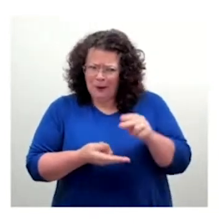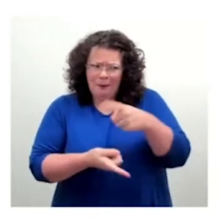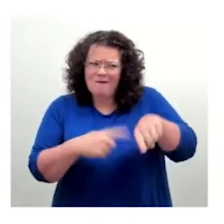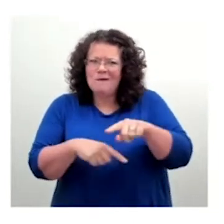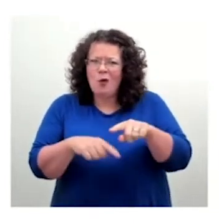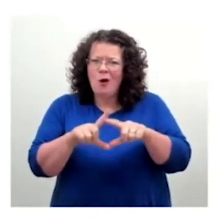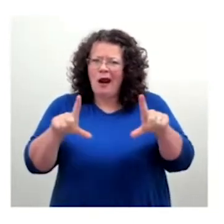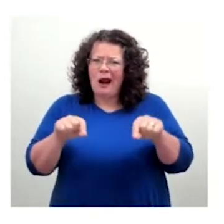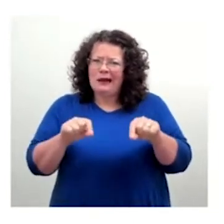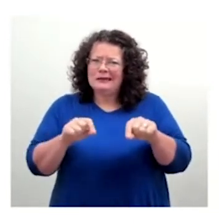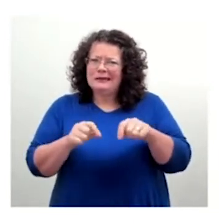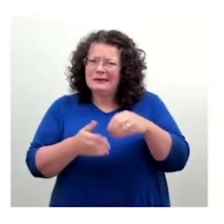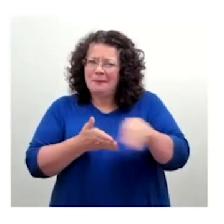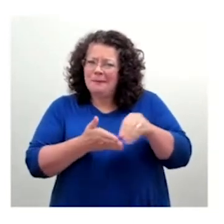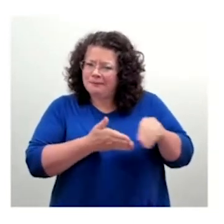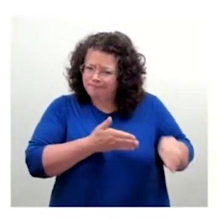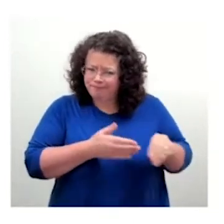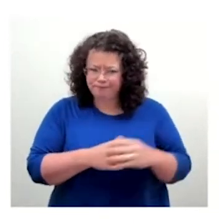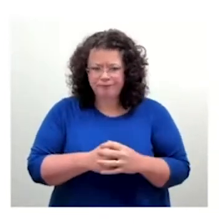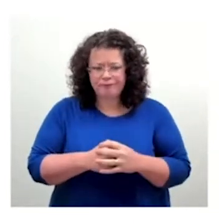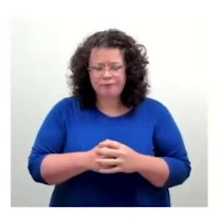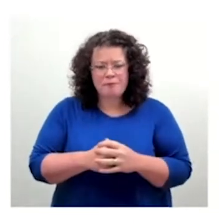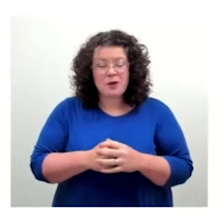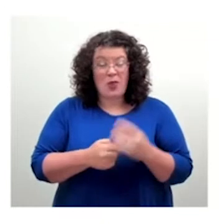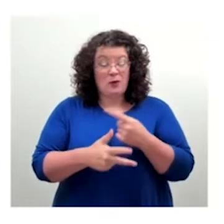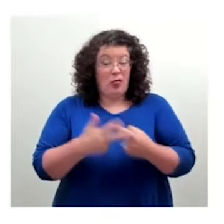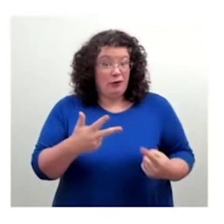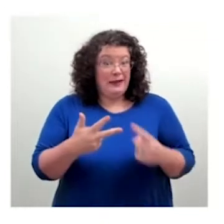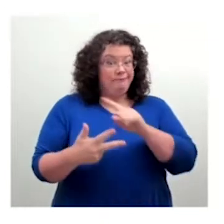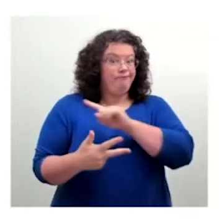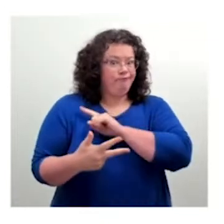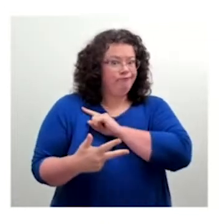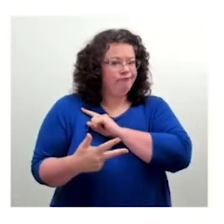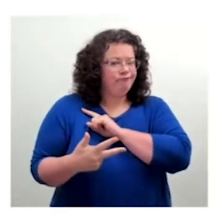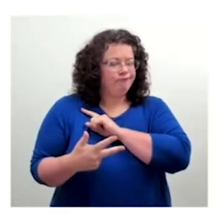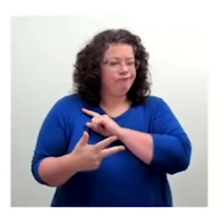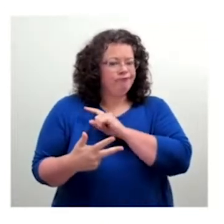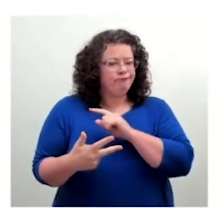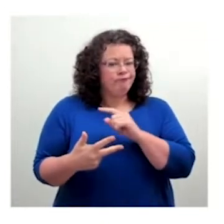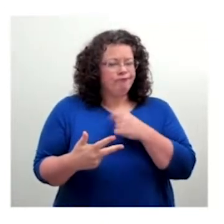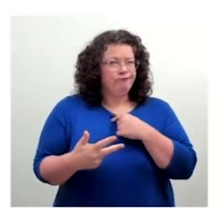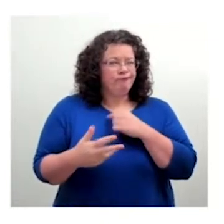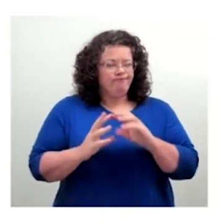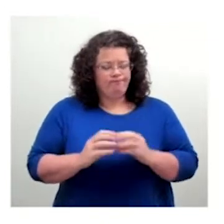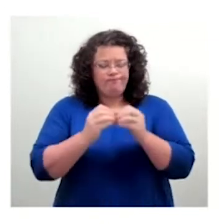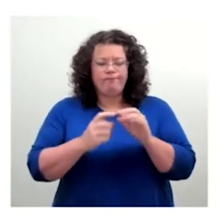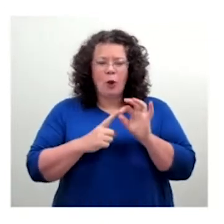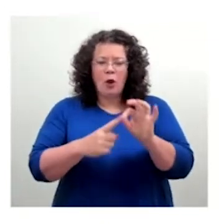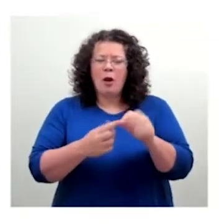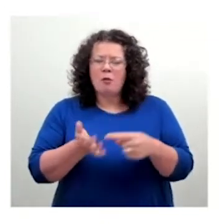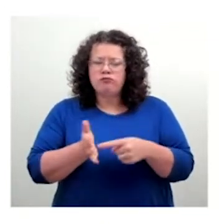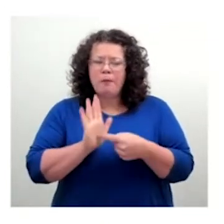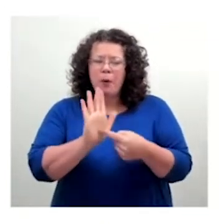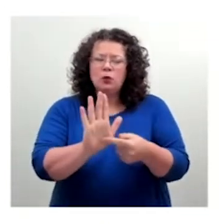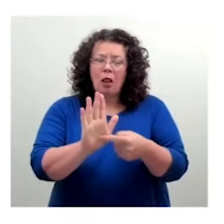into like a proposal that went up to the executive board of the BBC. Now, this took a while, I did a lot of traipsing around the organization and talking